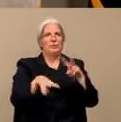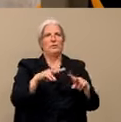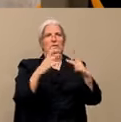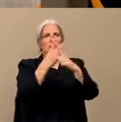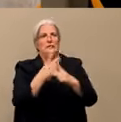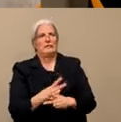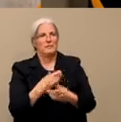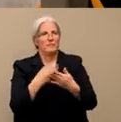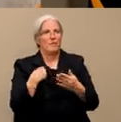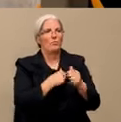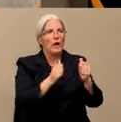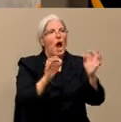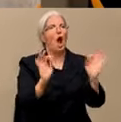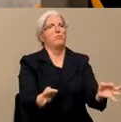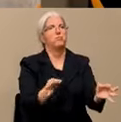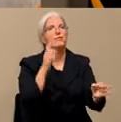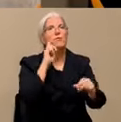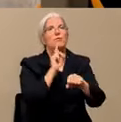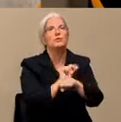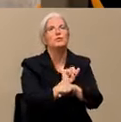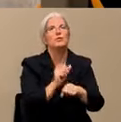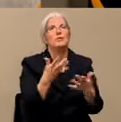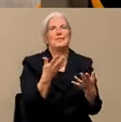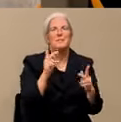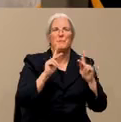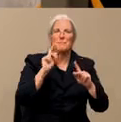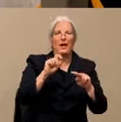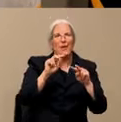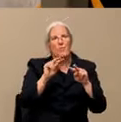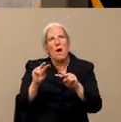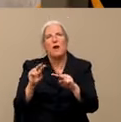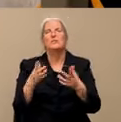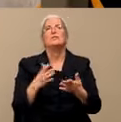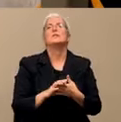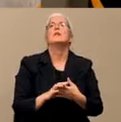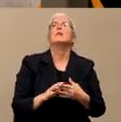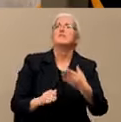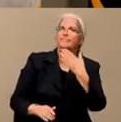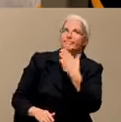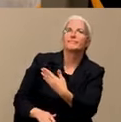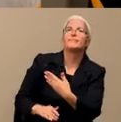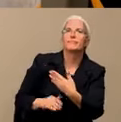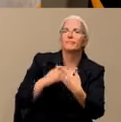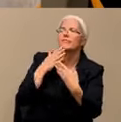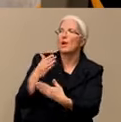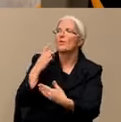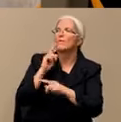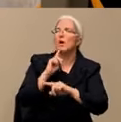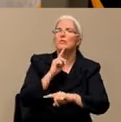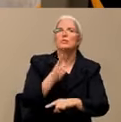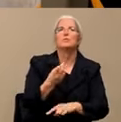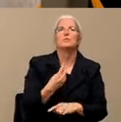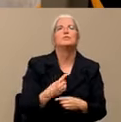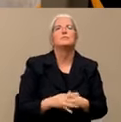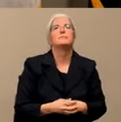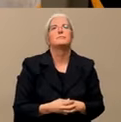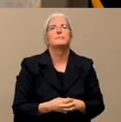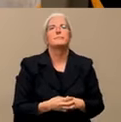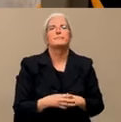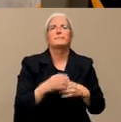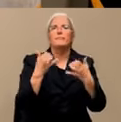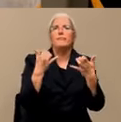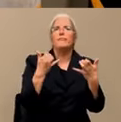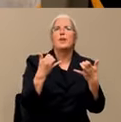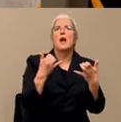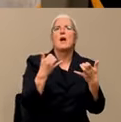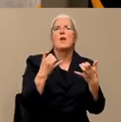something that we have to keep watching. Thank you, Dr. V. We've had a number of questions come in before in regards to what's happening in terms of enforcing the governor's order